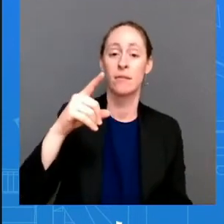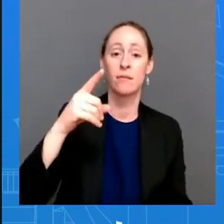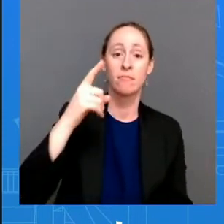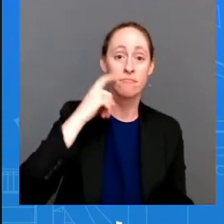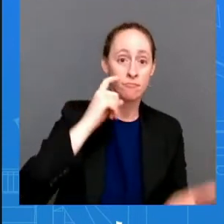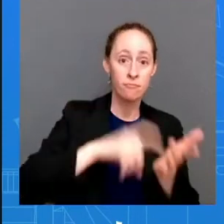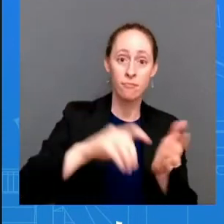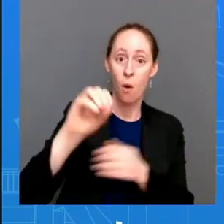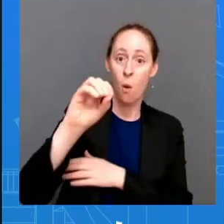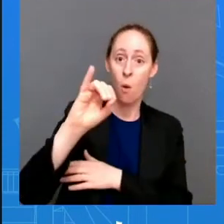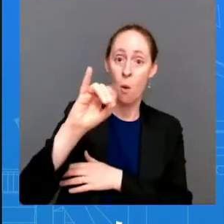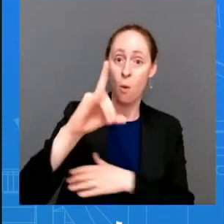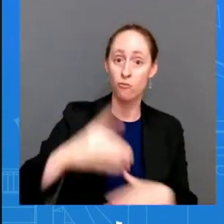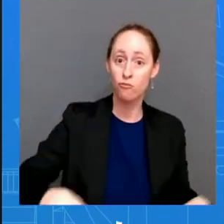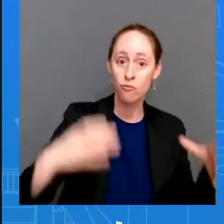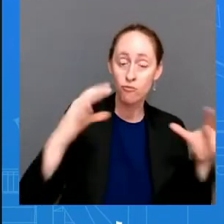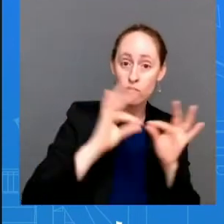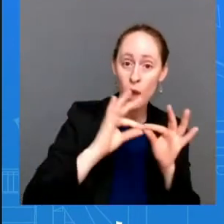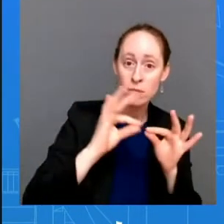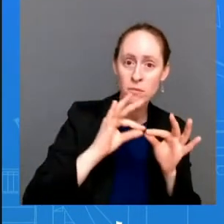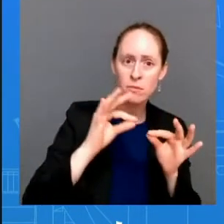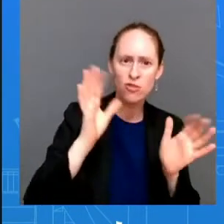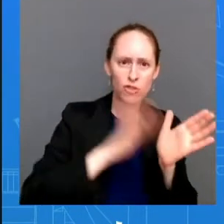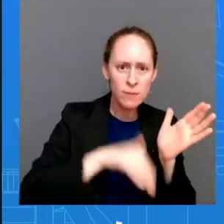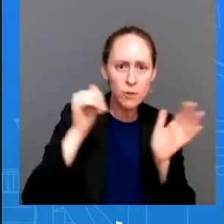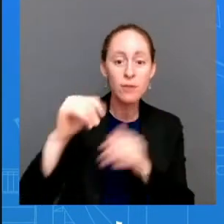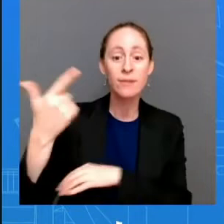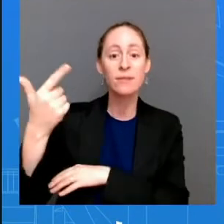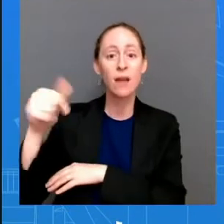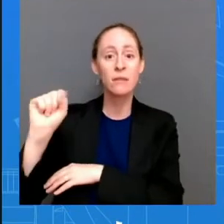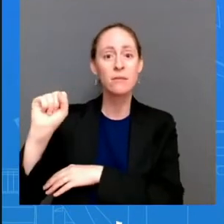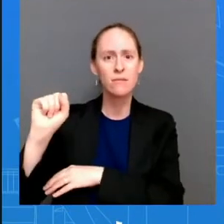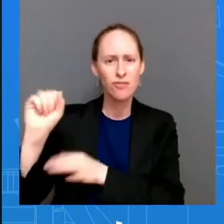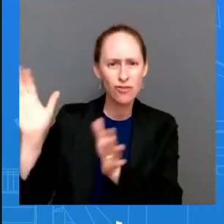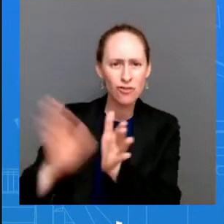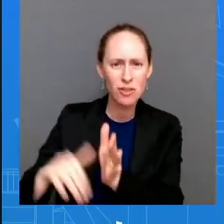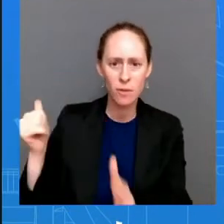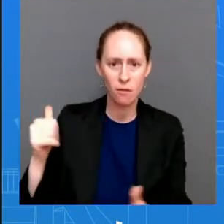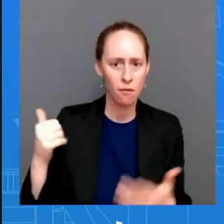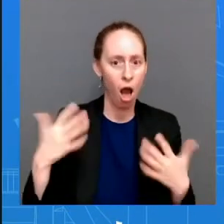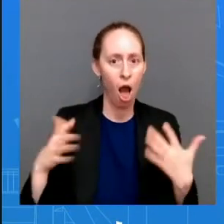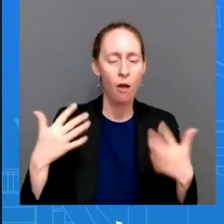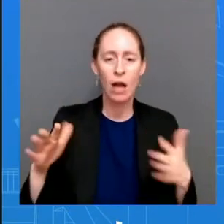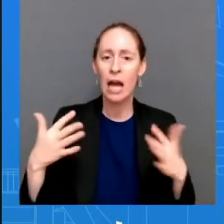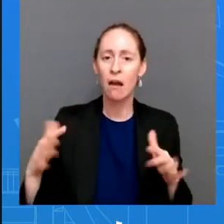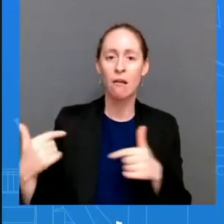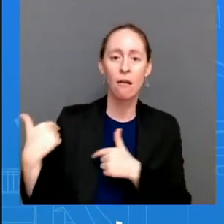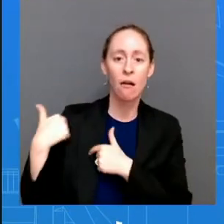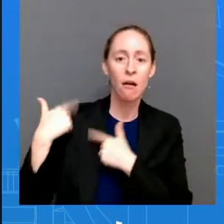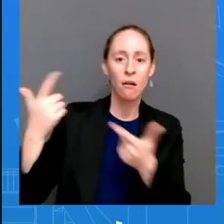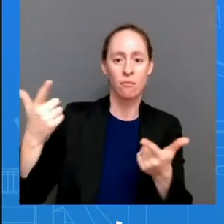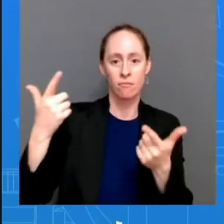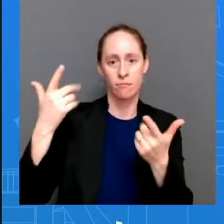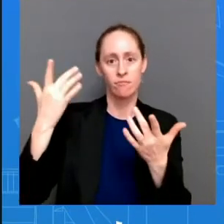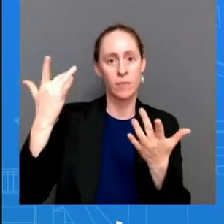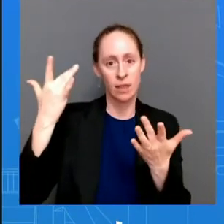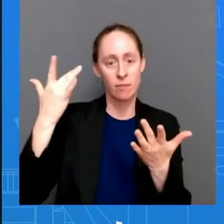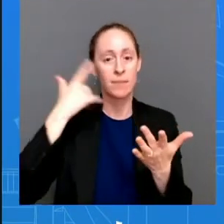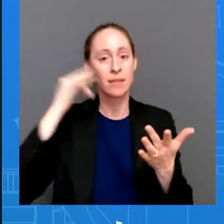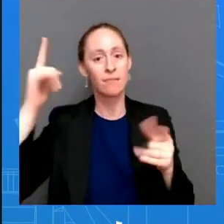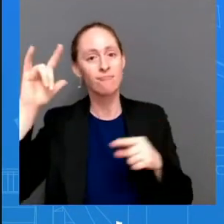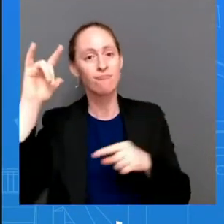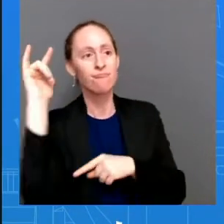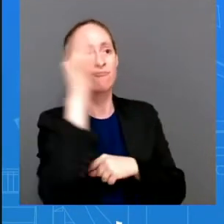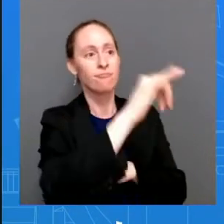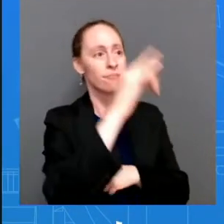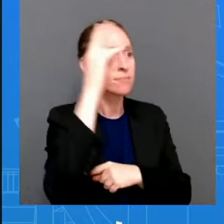down since the president announced his trip the moment he announced this trip we saw uh gas prices and uh and oil prices coming